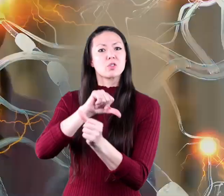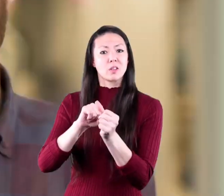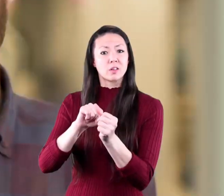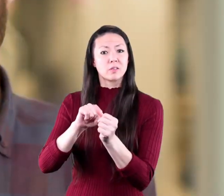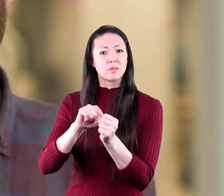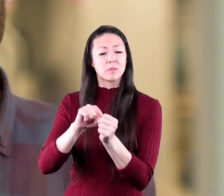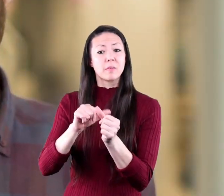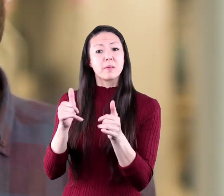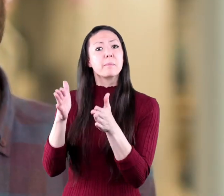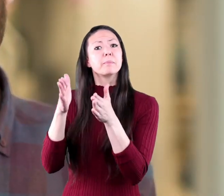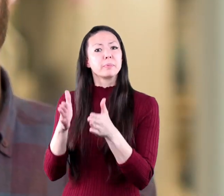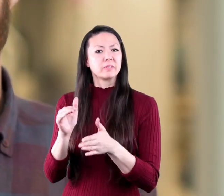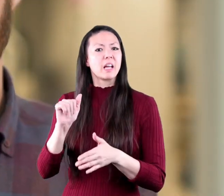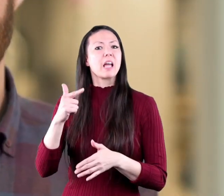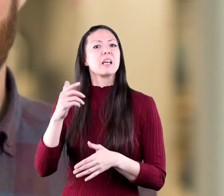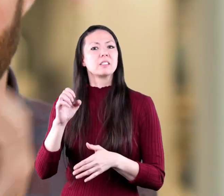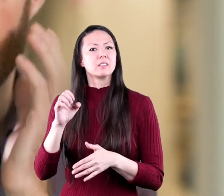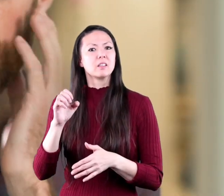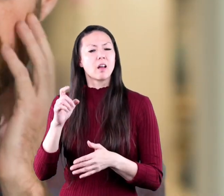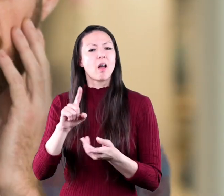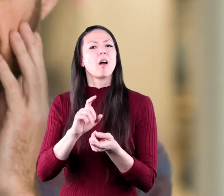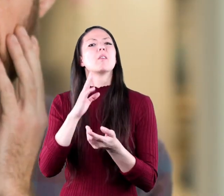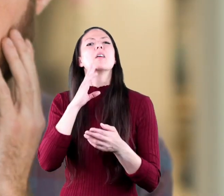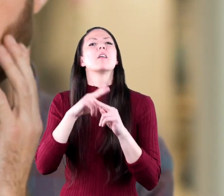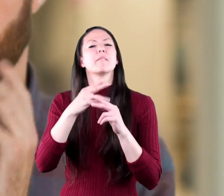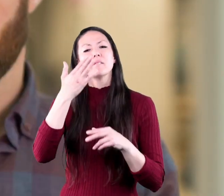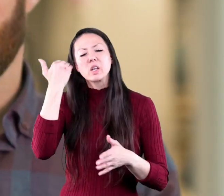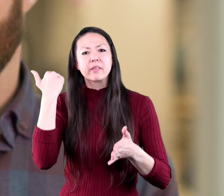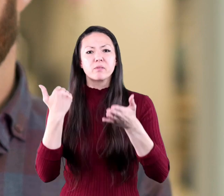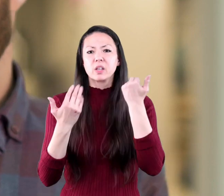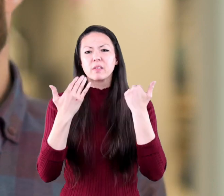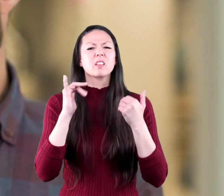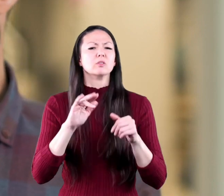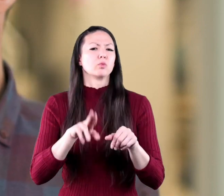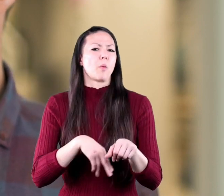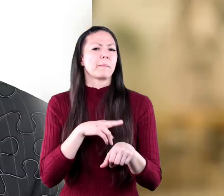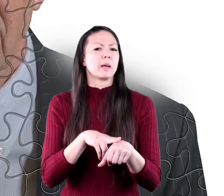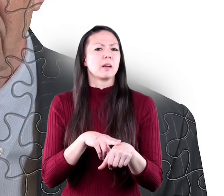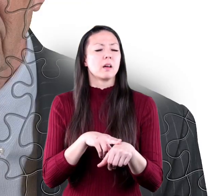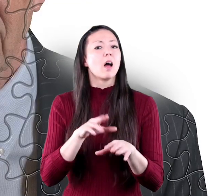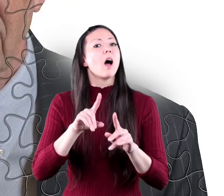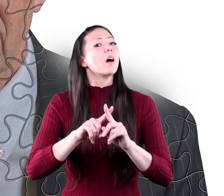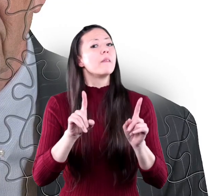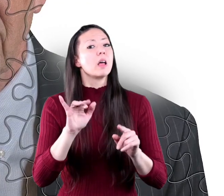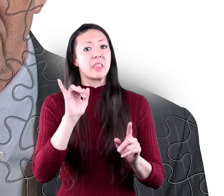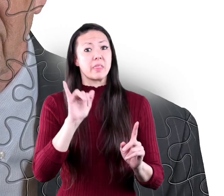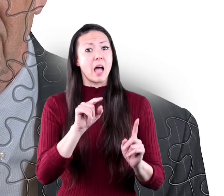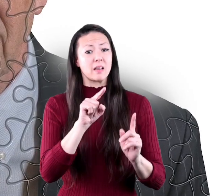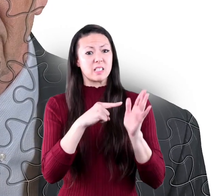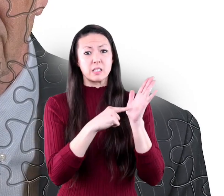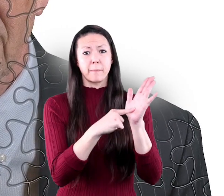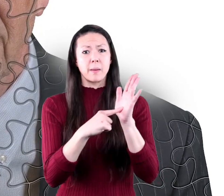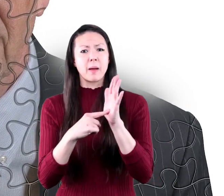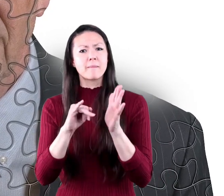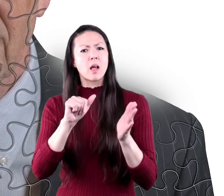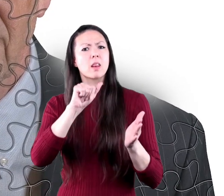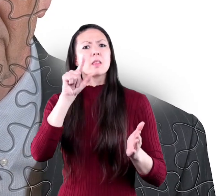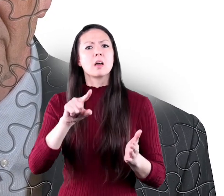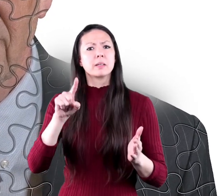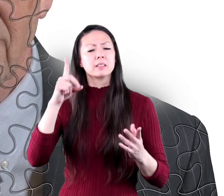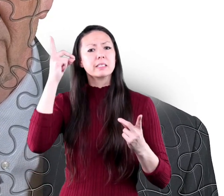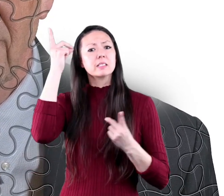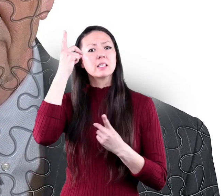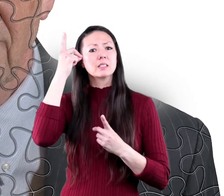as a person ages they may forget things that is normal however one of the symptoms of